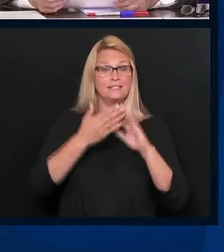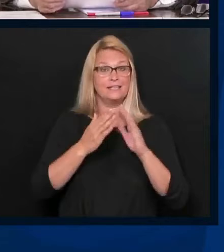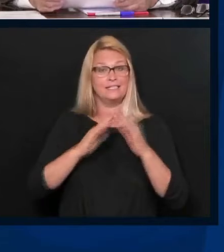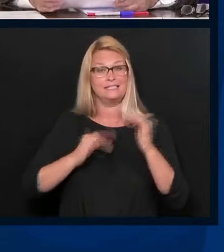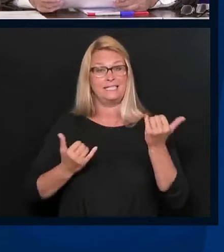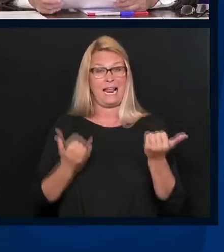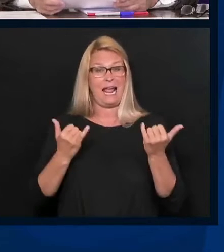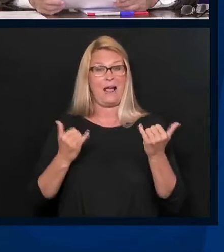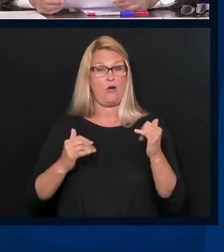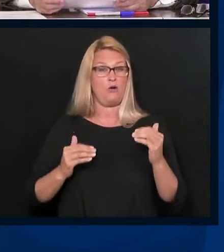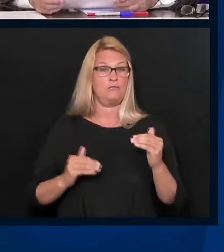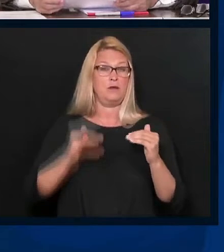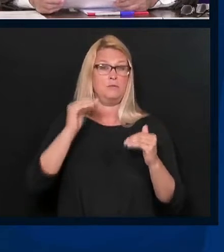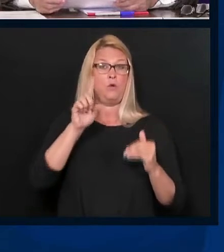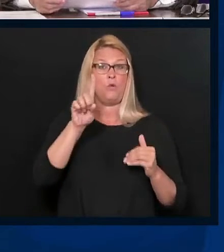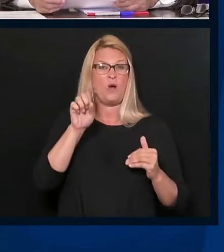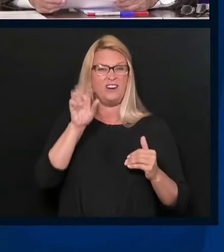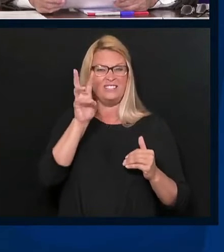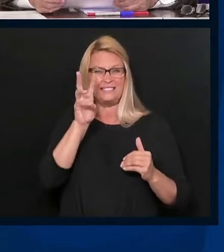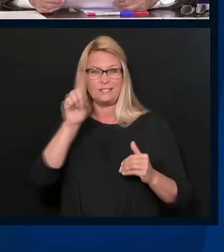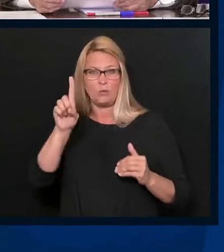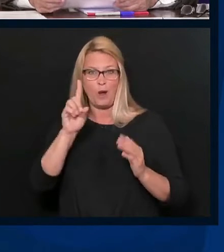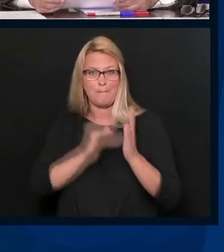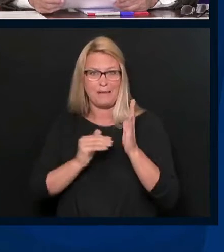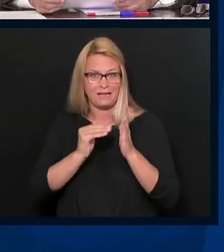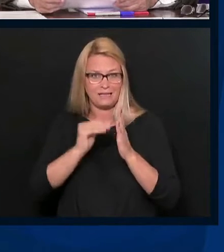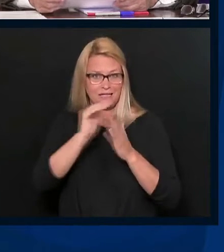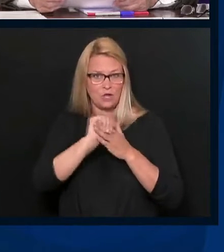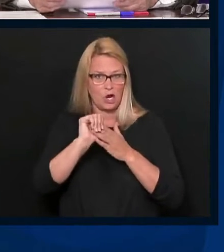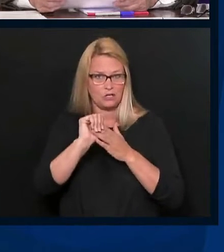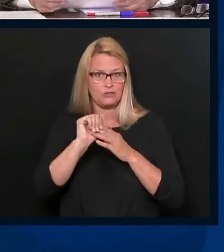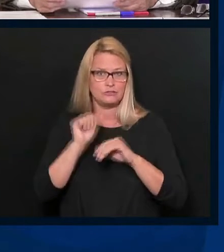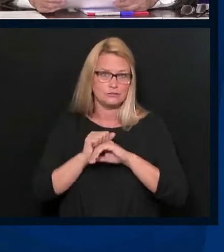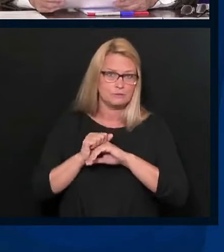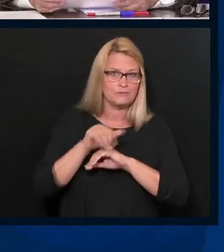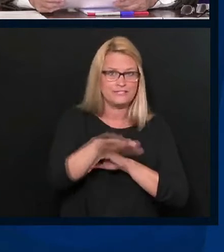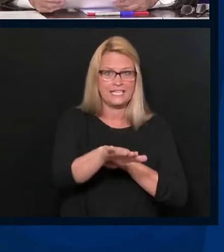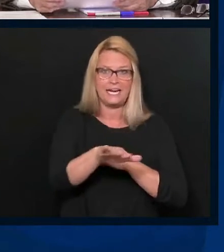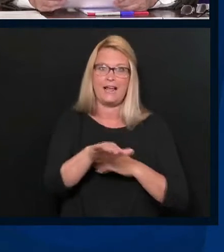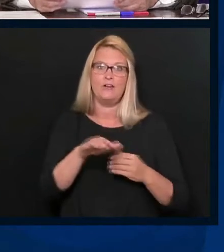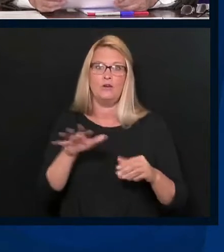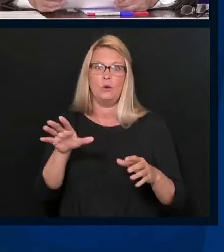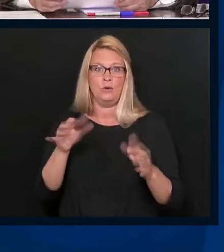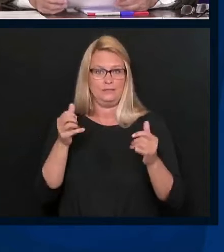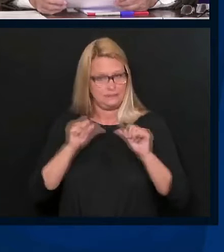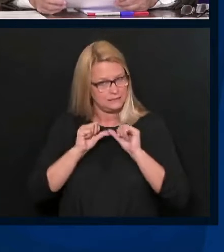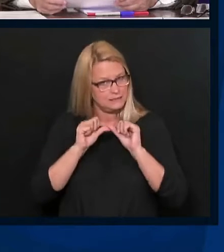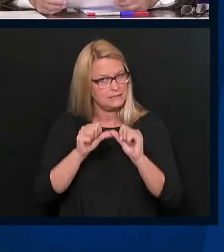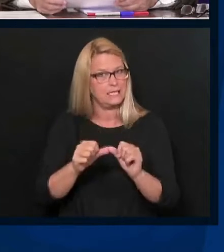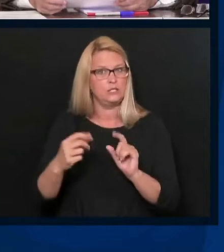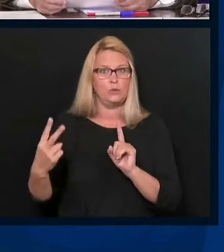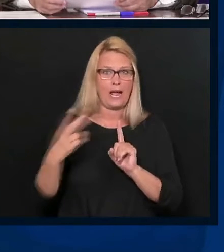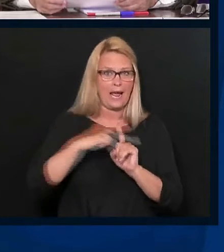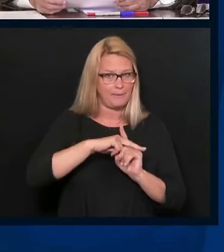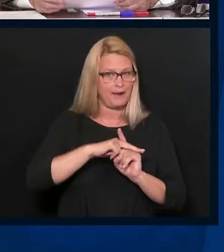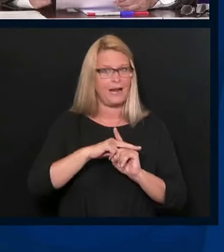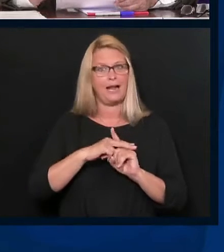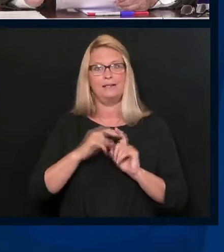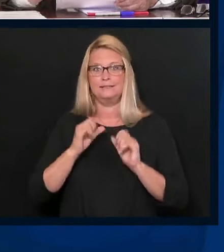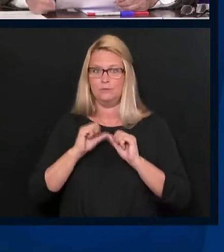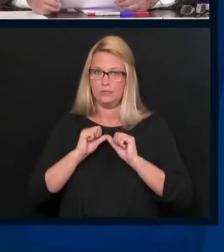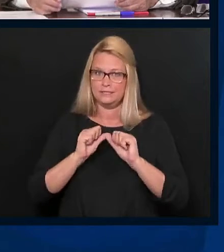almost 161 million. It's gone out. We continue to take the applications. We continue to send the money out.